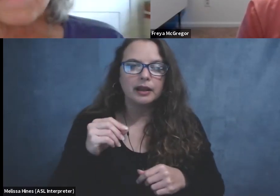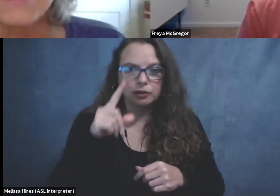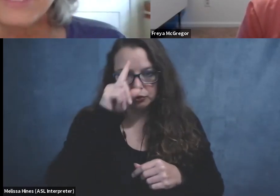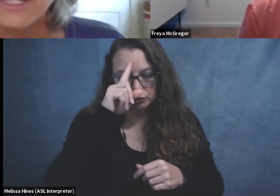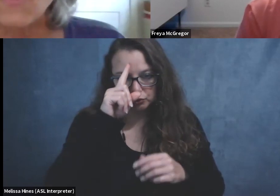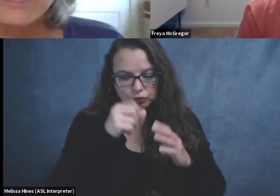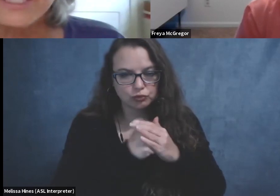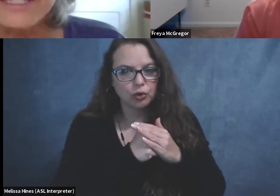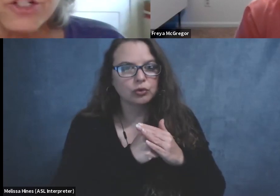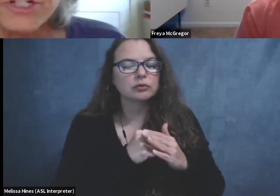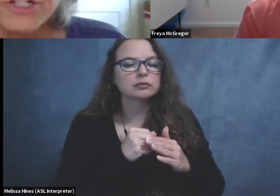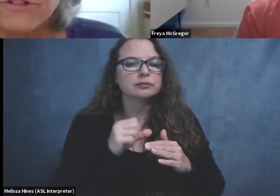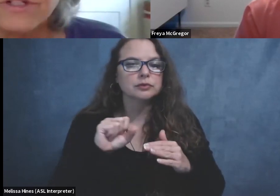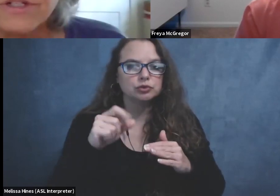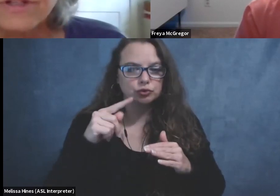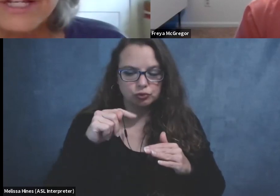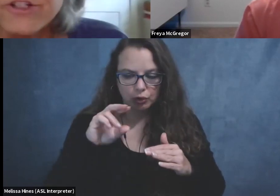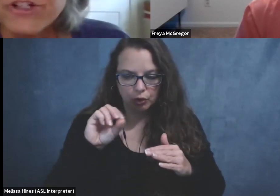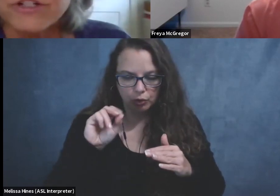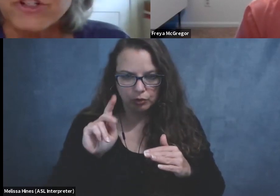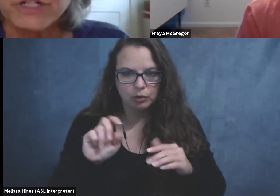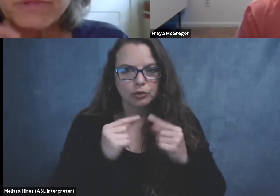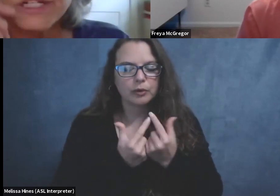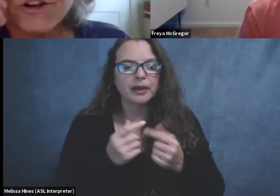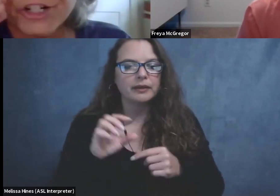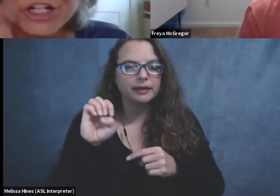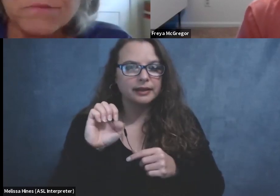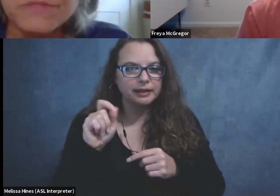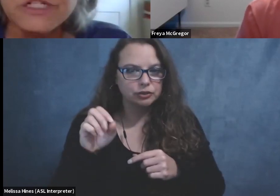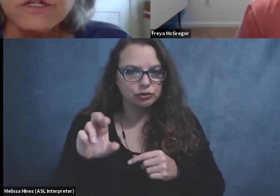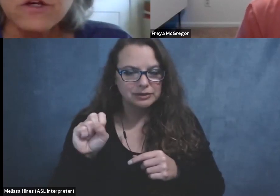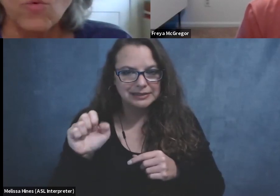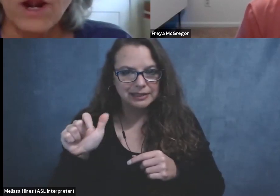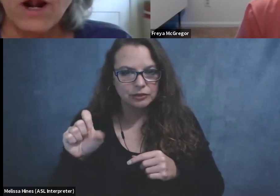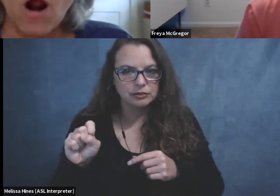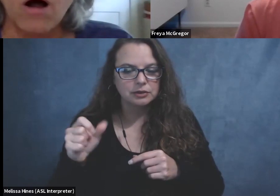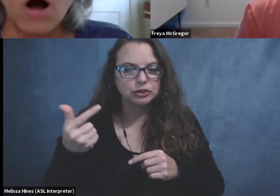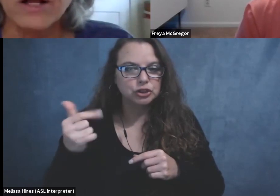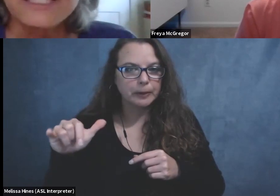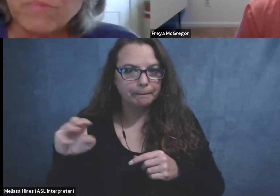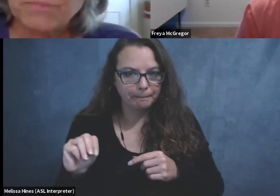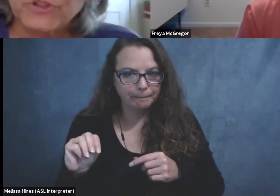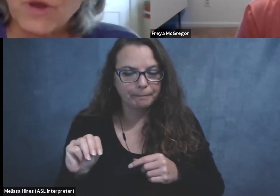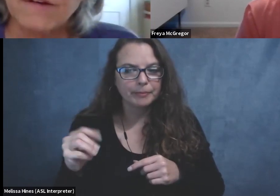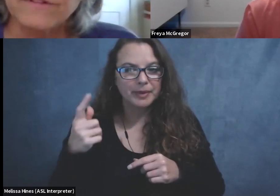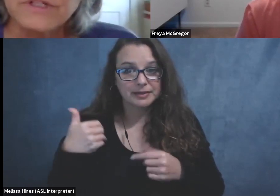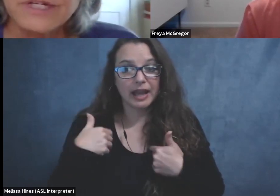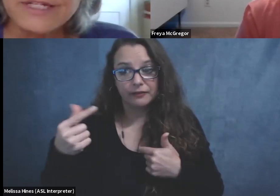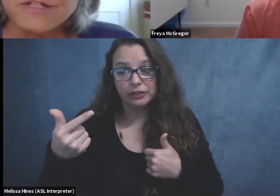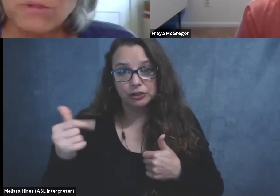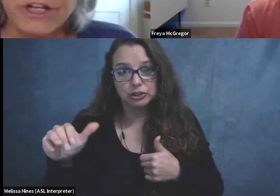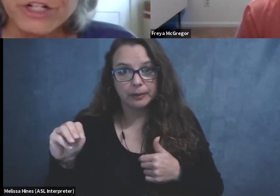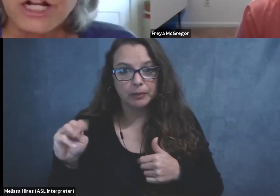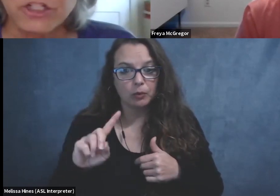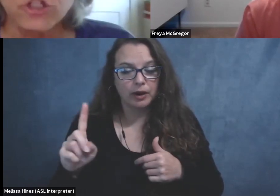Um, and then I went to Easter Seals, the Easter Seals gym, because there are gyms where all kinds of people who have